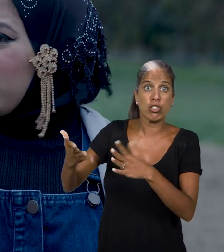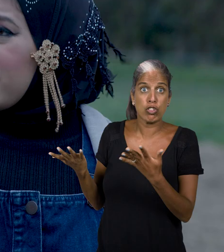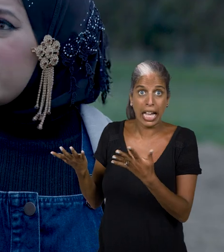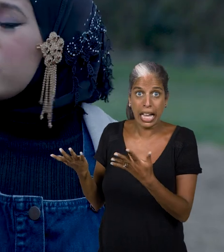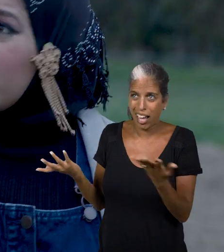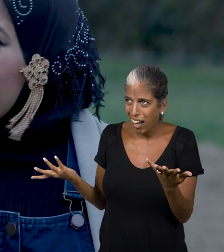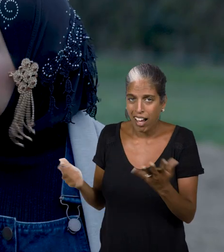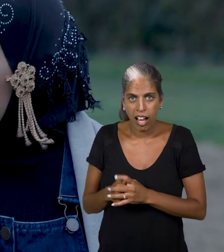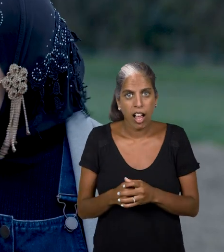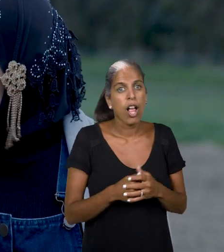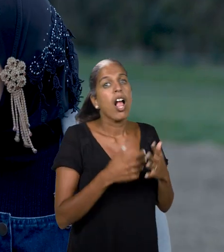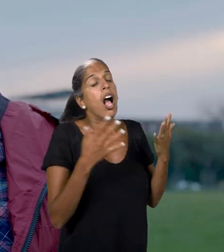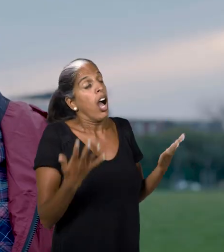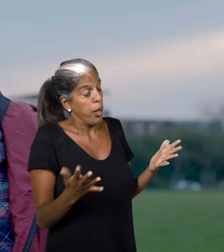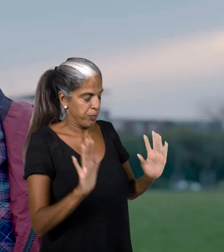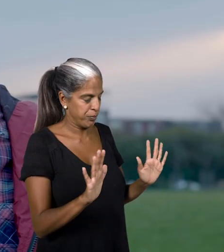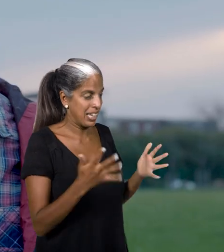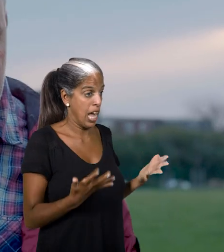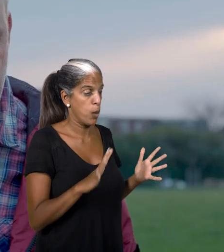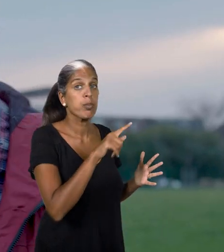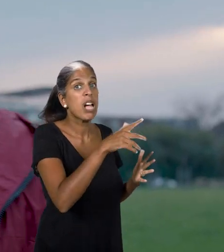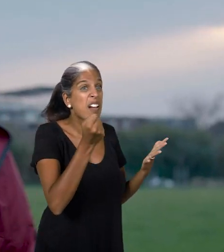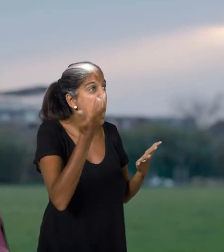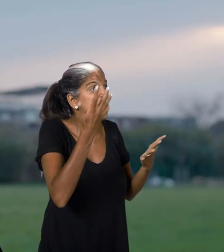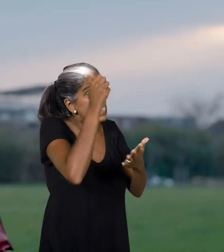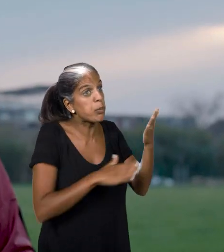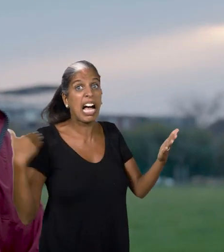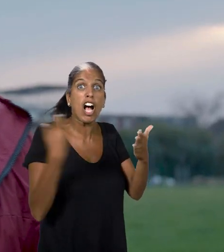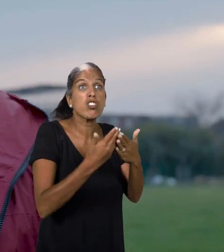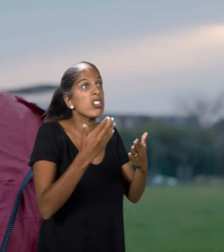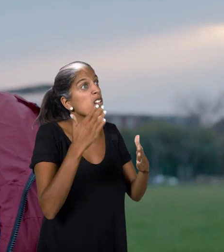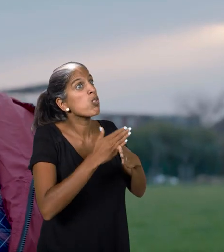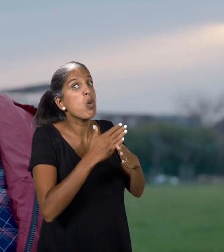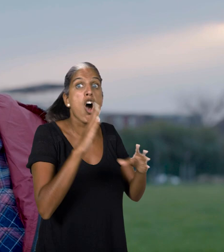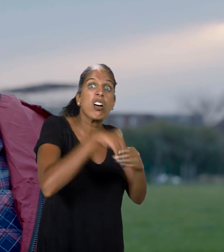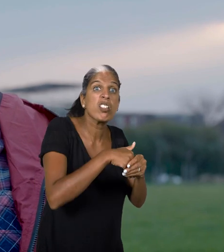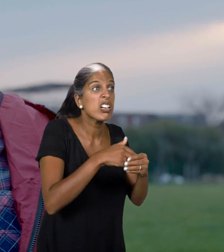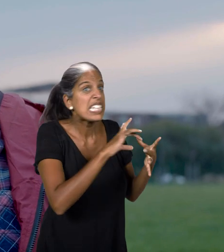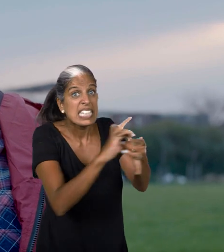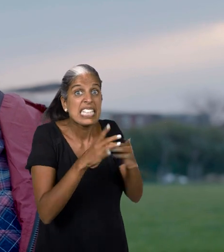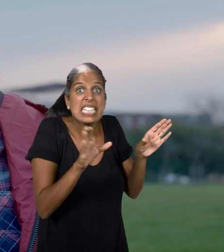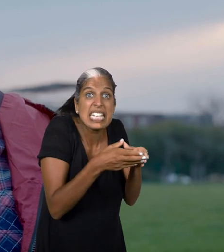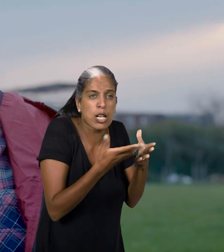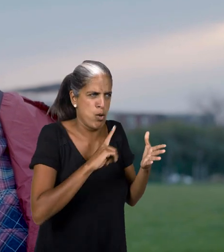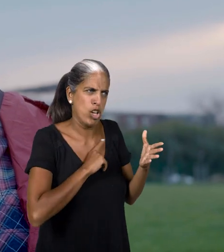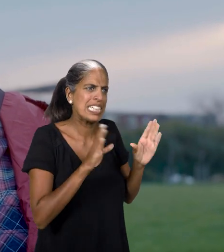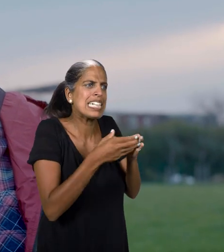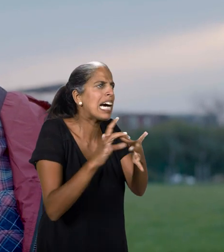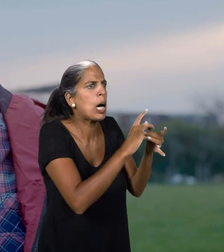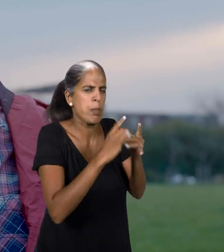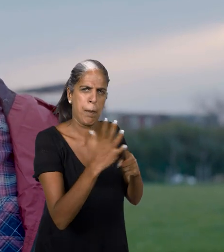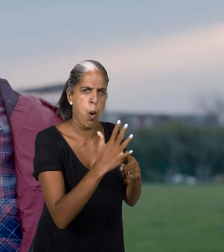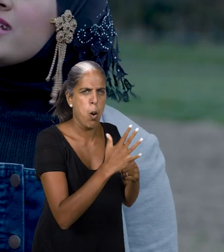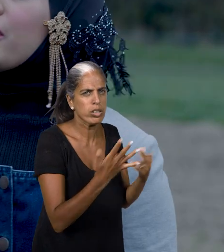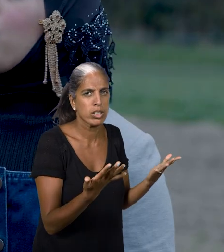they think there's none left in the country. Now, do you have experience of working as part of a team? Because team working